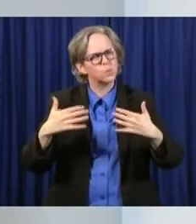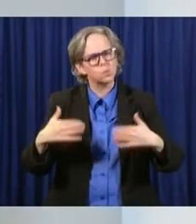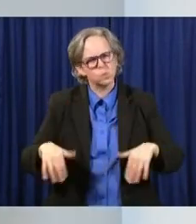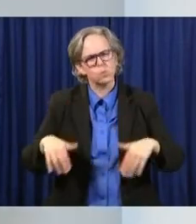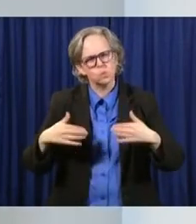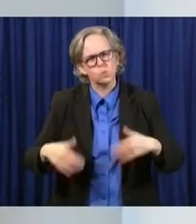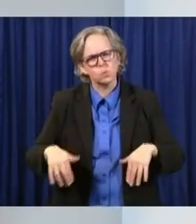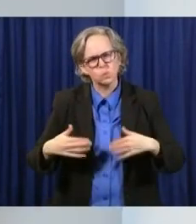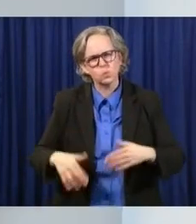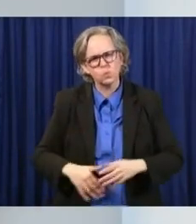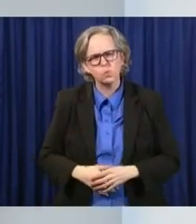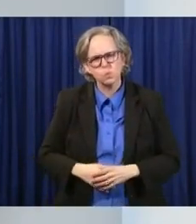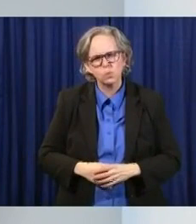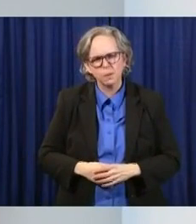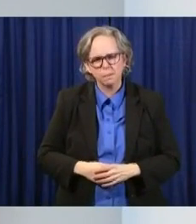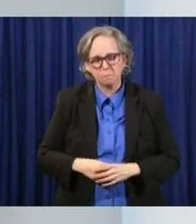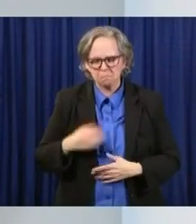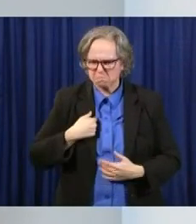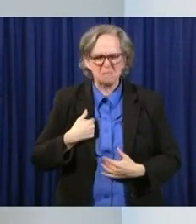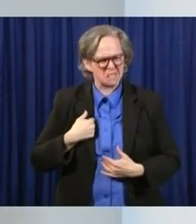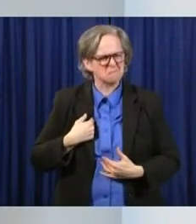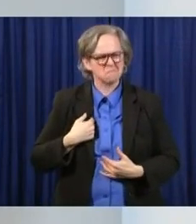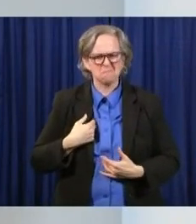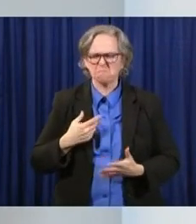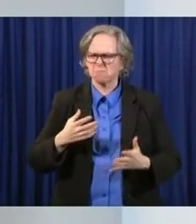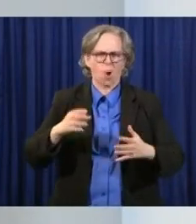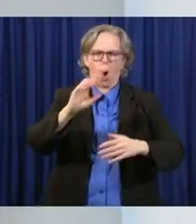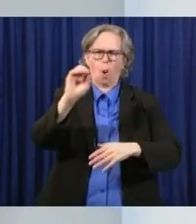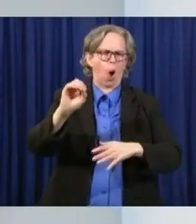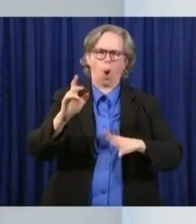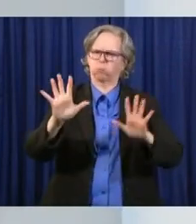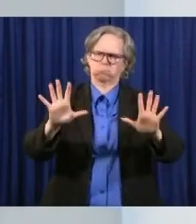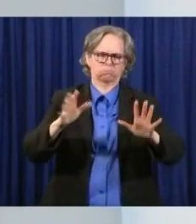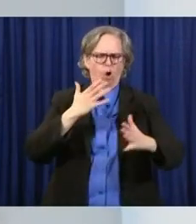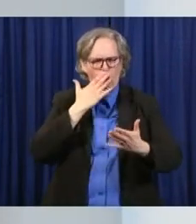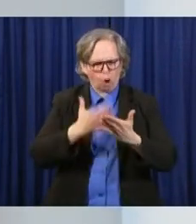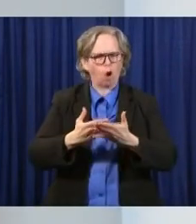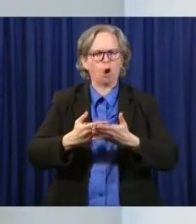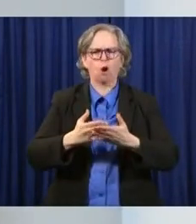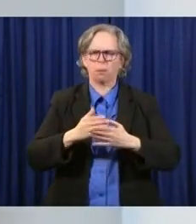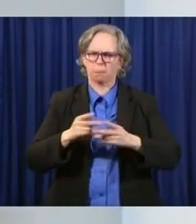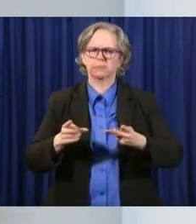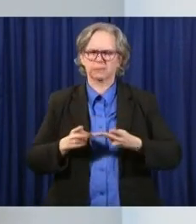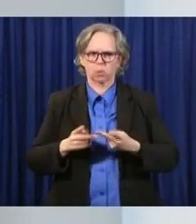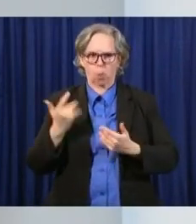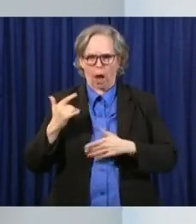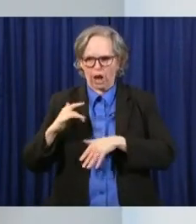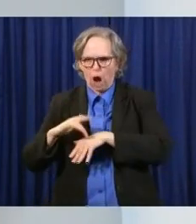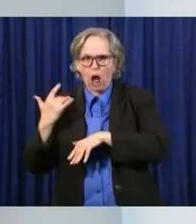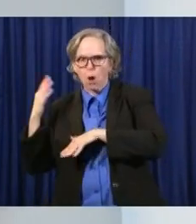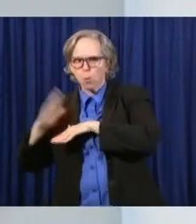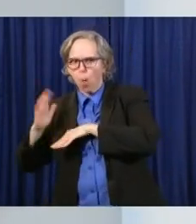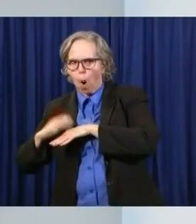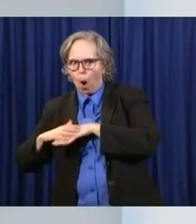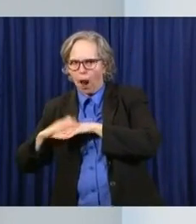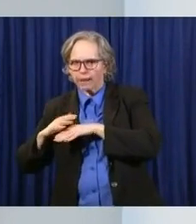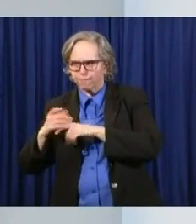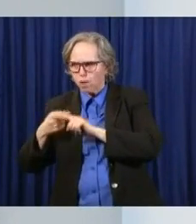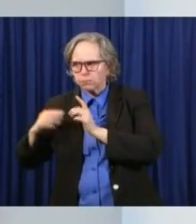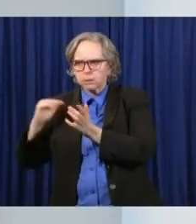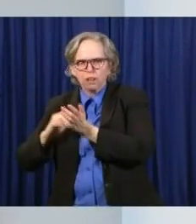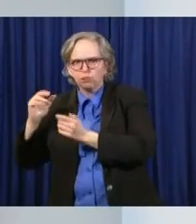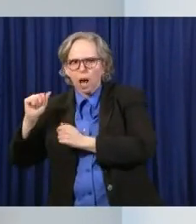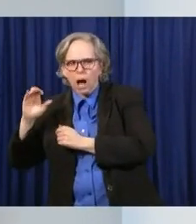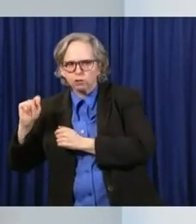believe that we are in a great position because of the early decisions, because of the early warning that Dr. Acton provided, because of the quick action